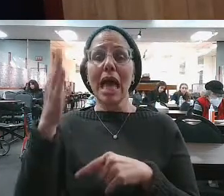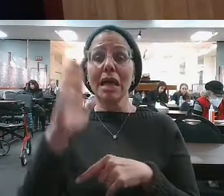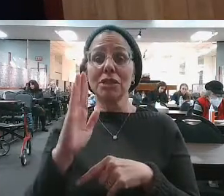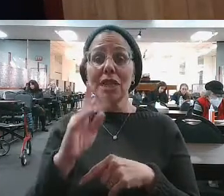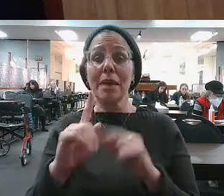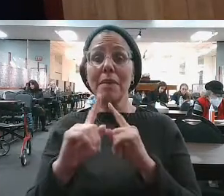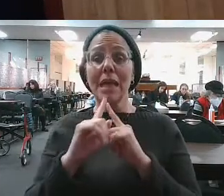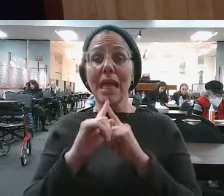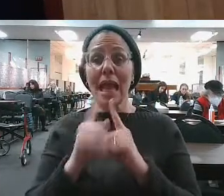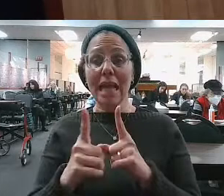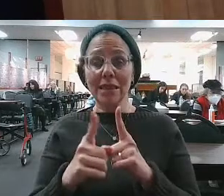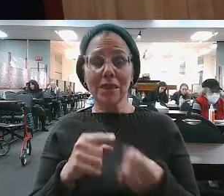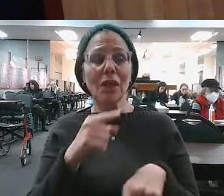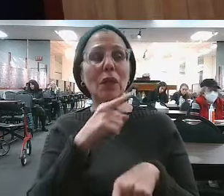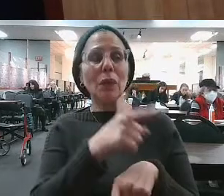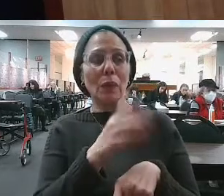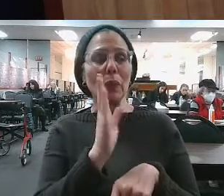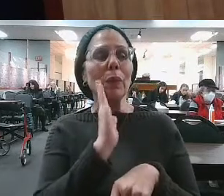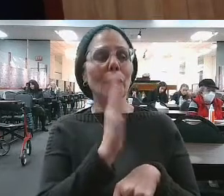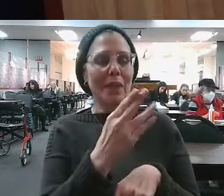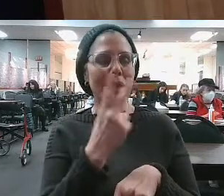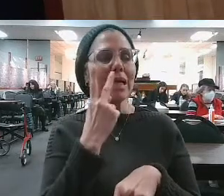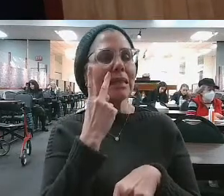You'll see. Okay. Skip a little bit.